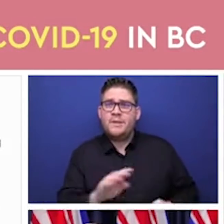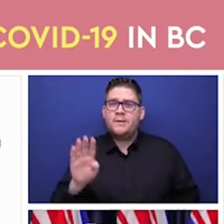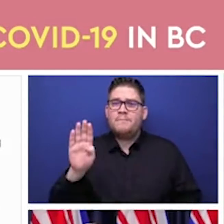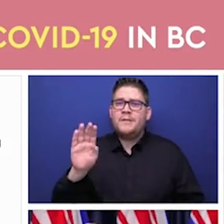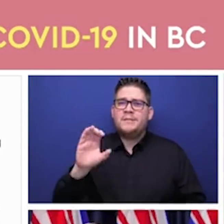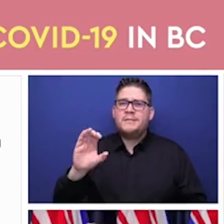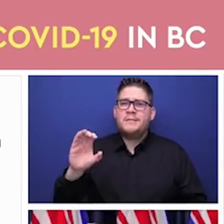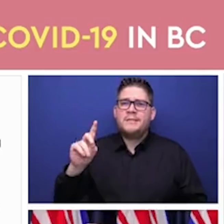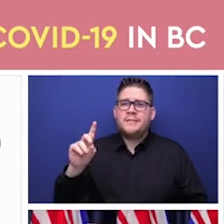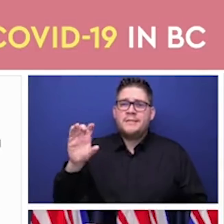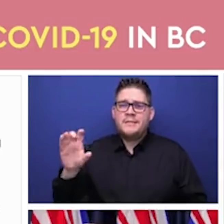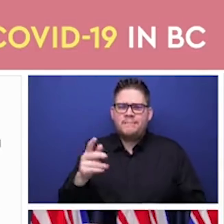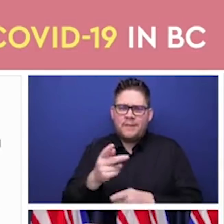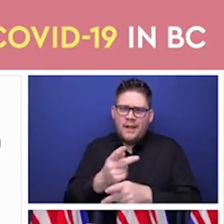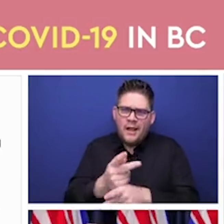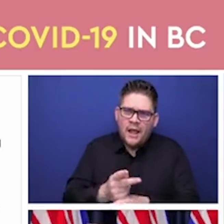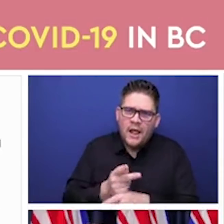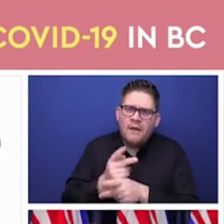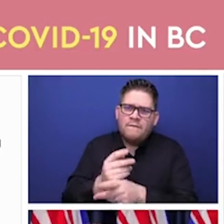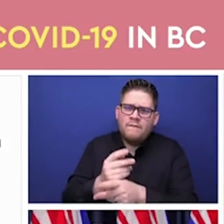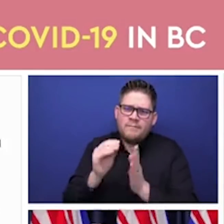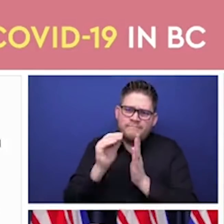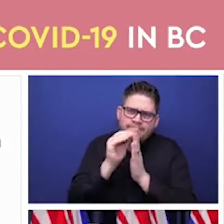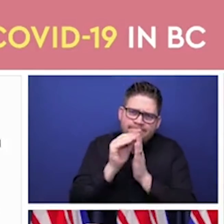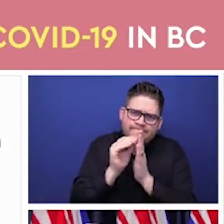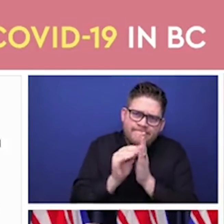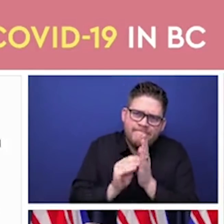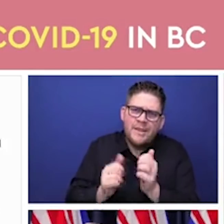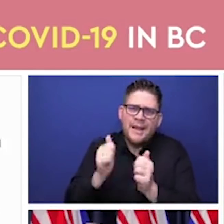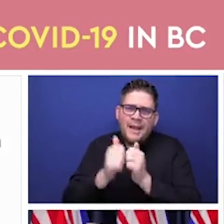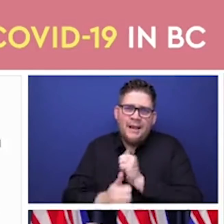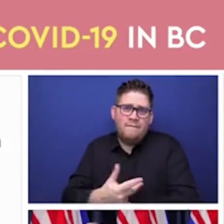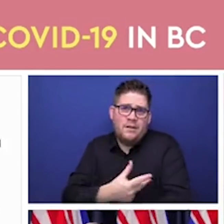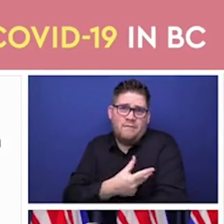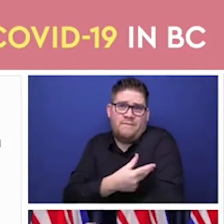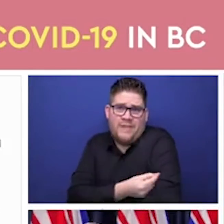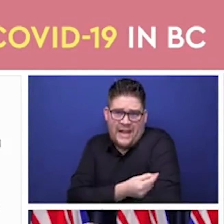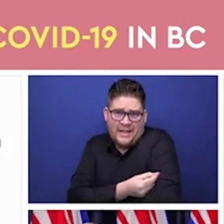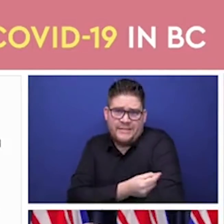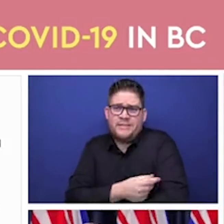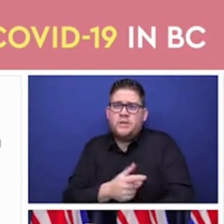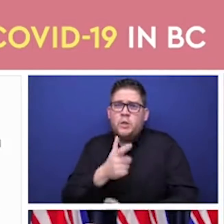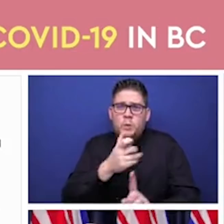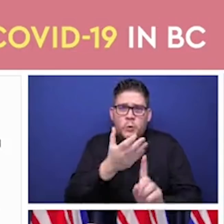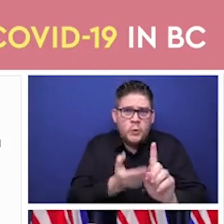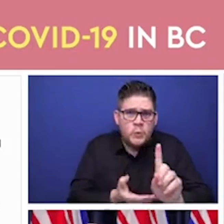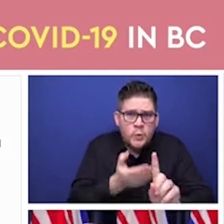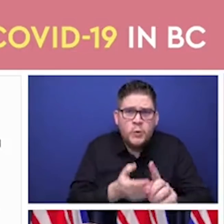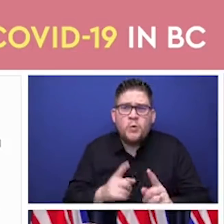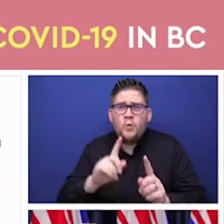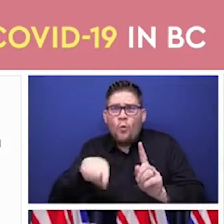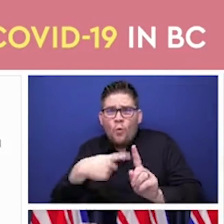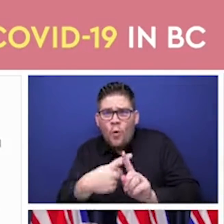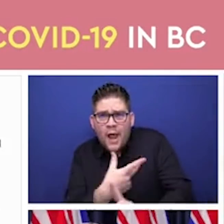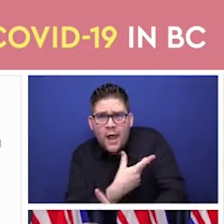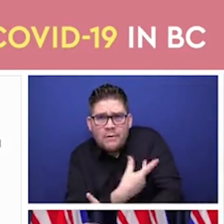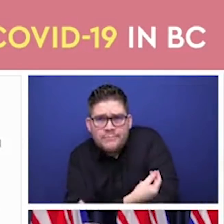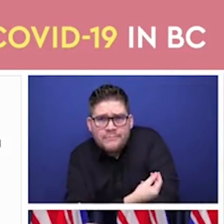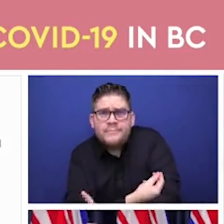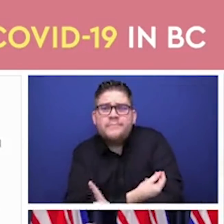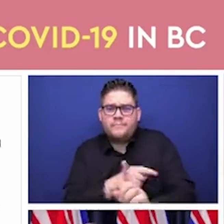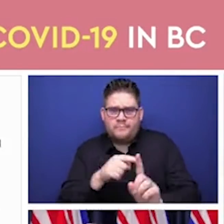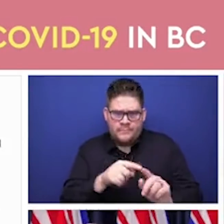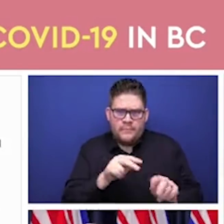two, these first two phases, what priority group they were in. It has allowed us to track, you know, real-time vaccine